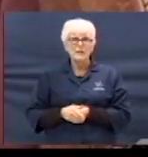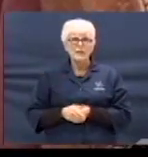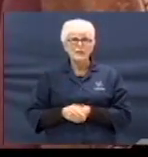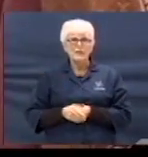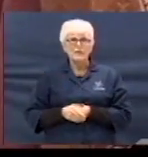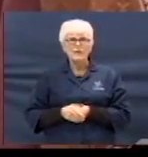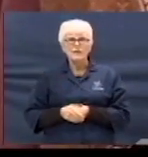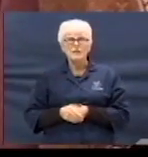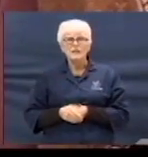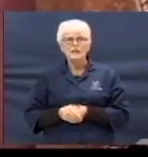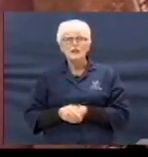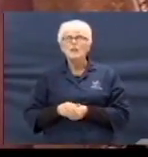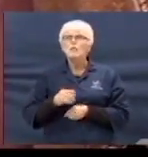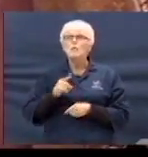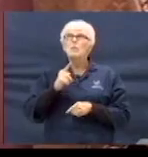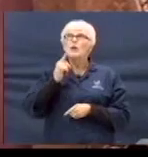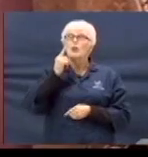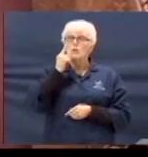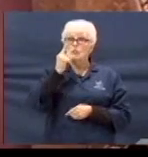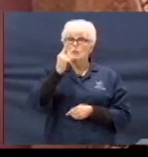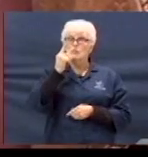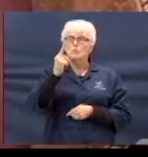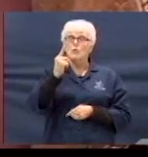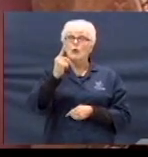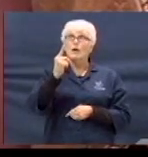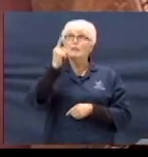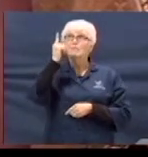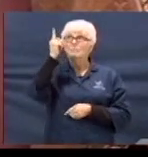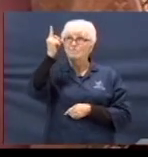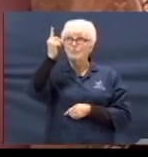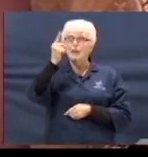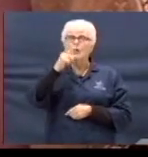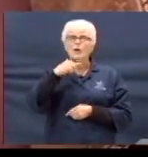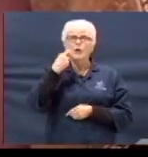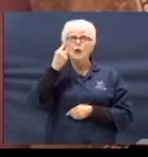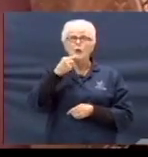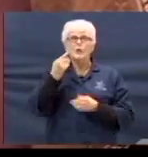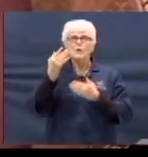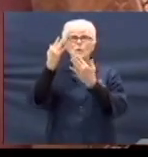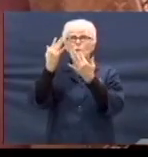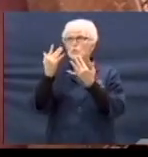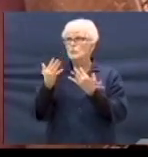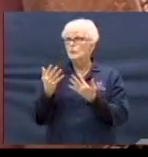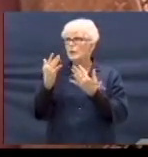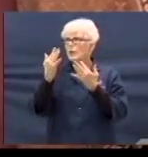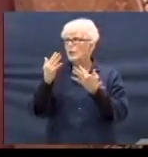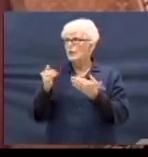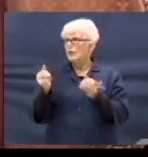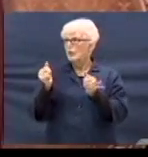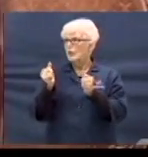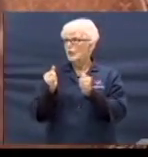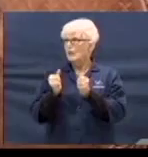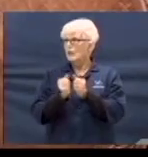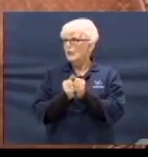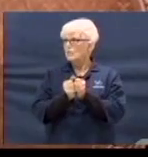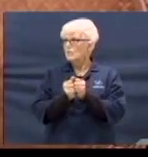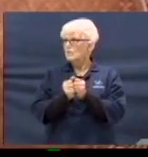There's one who's waiting with his